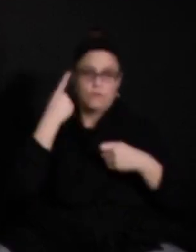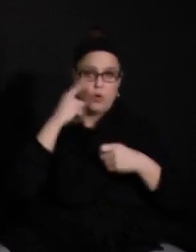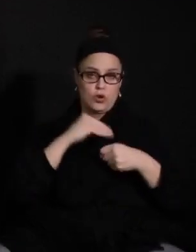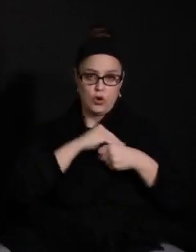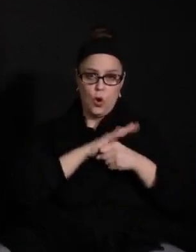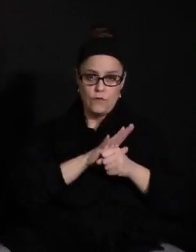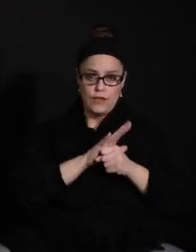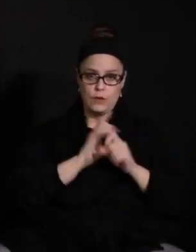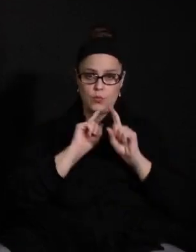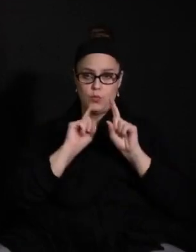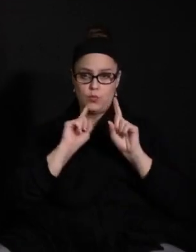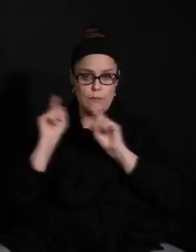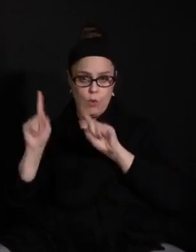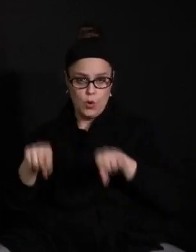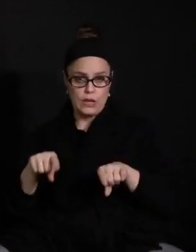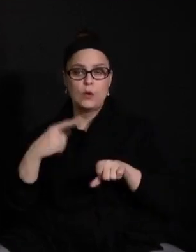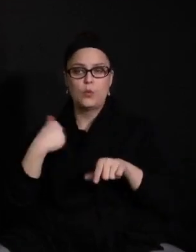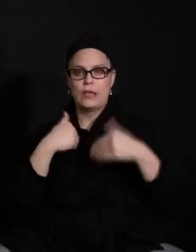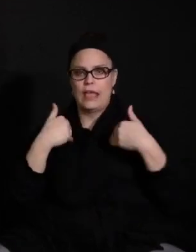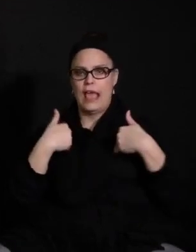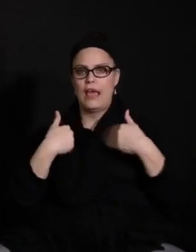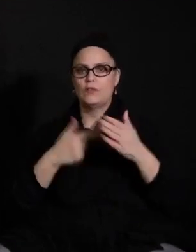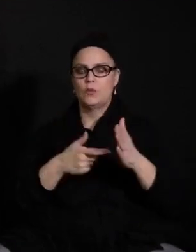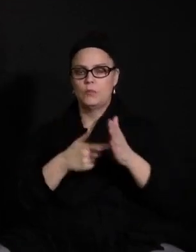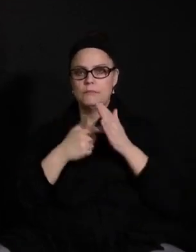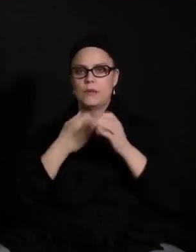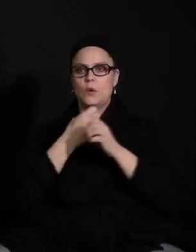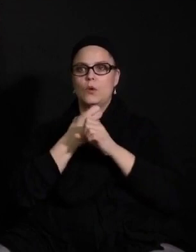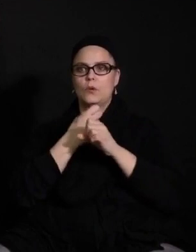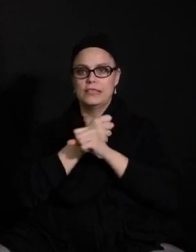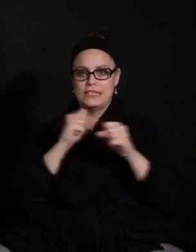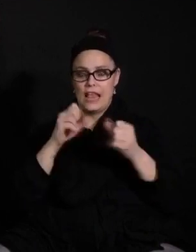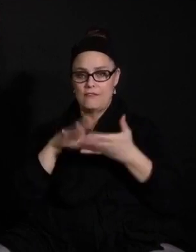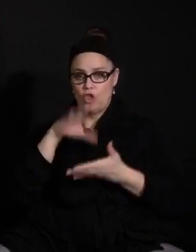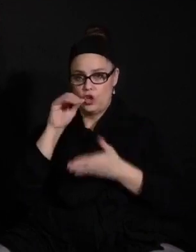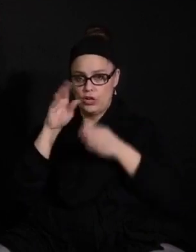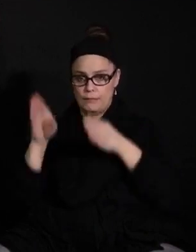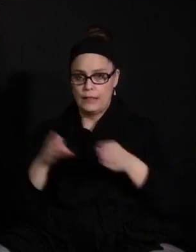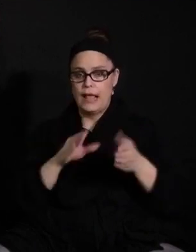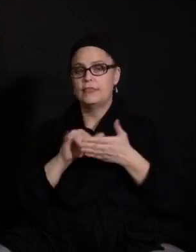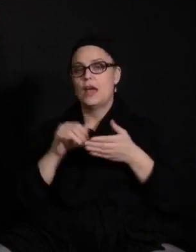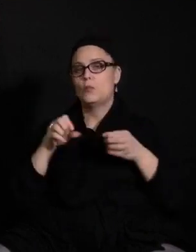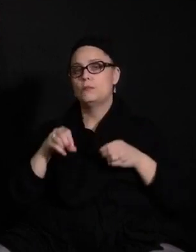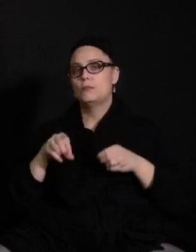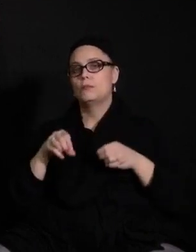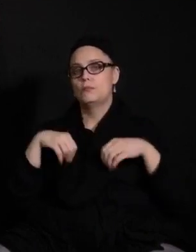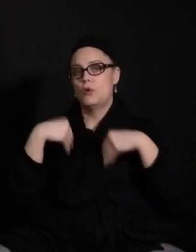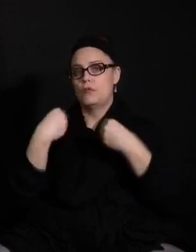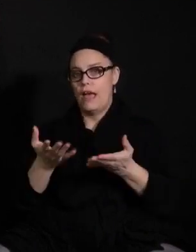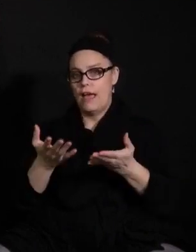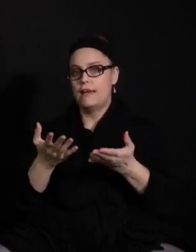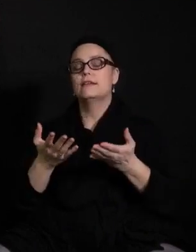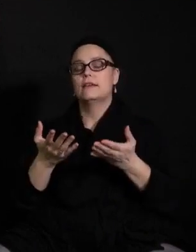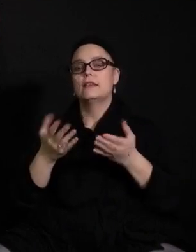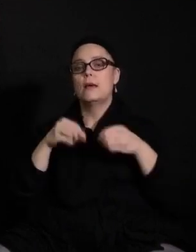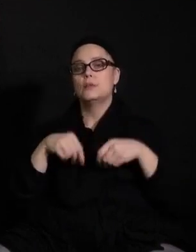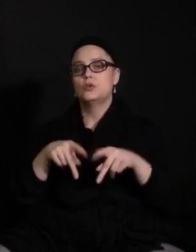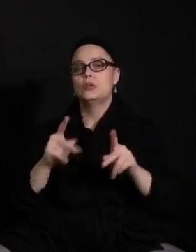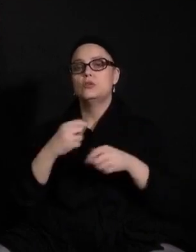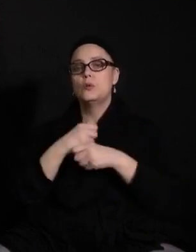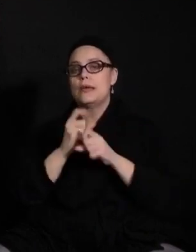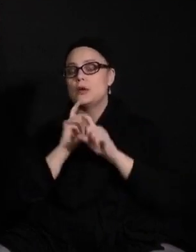we have had a mandate with a safe learning plan that we provided an opportunity for people to make reports to